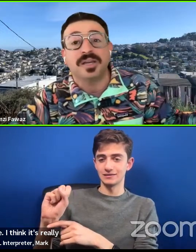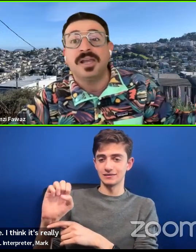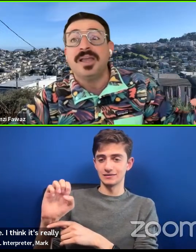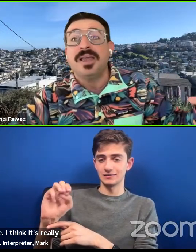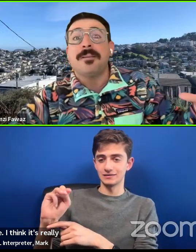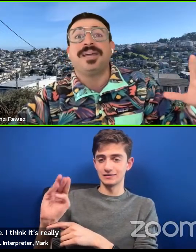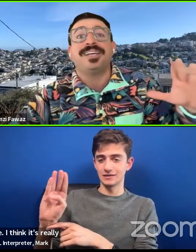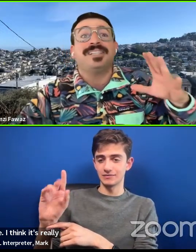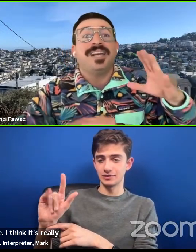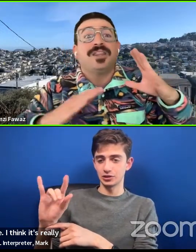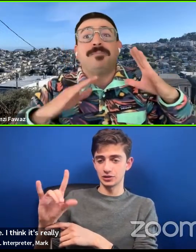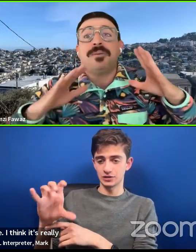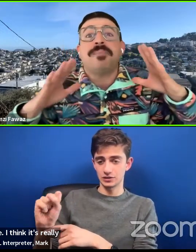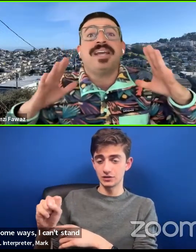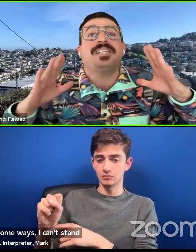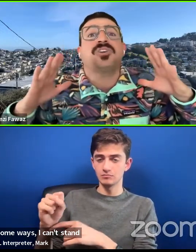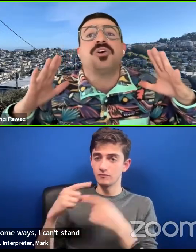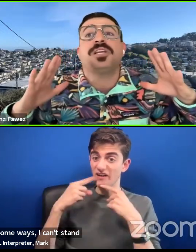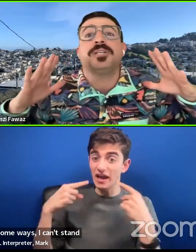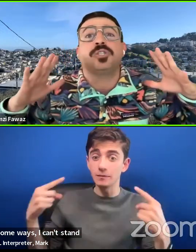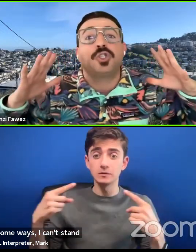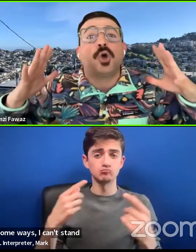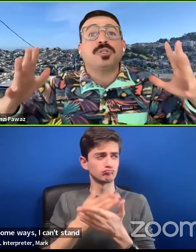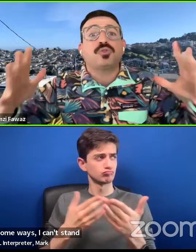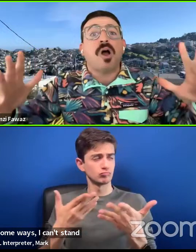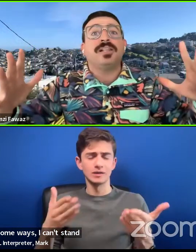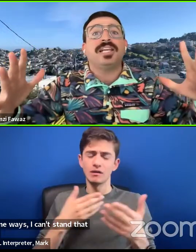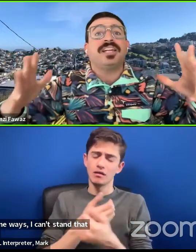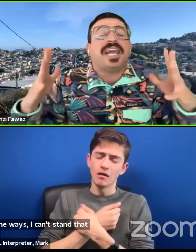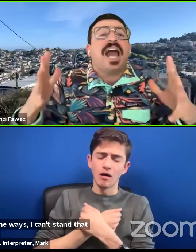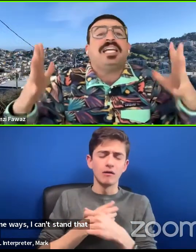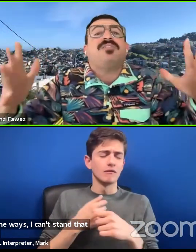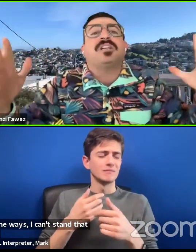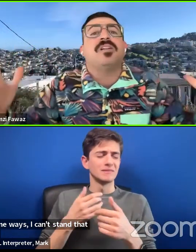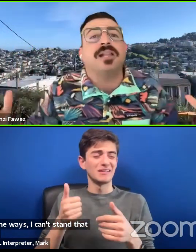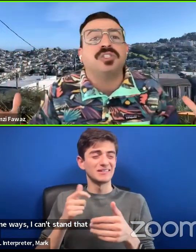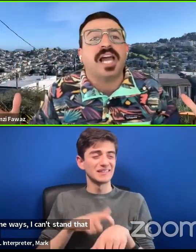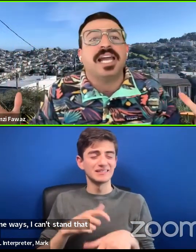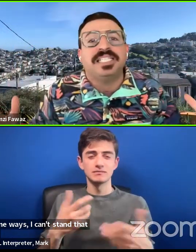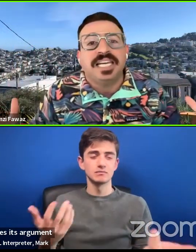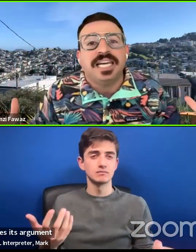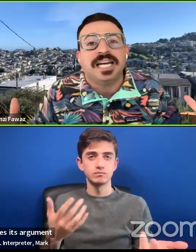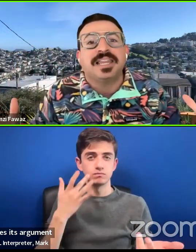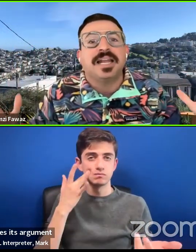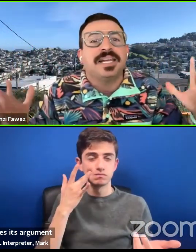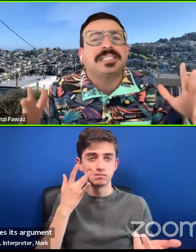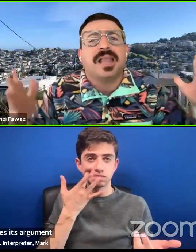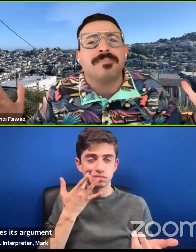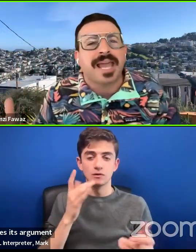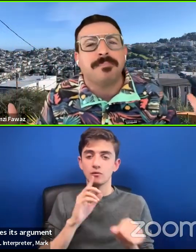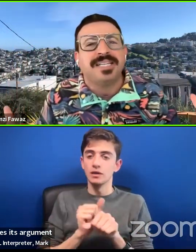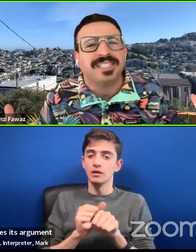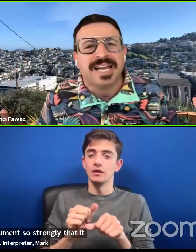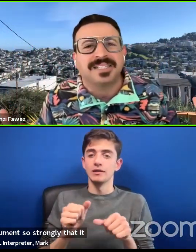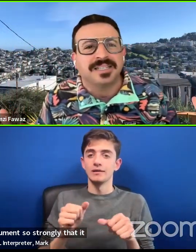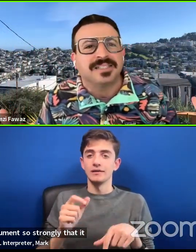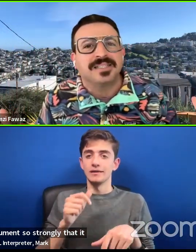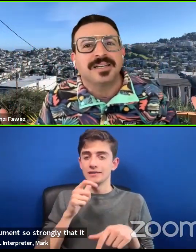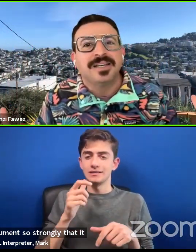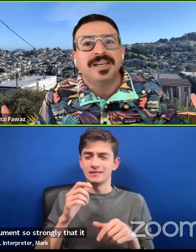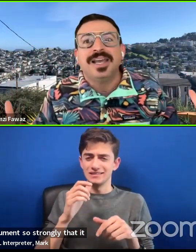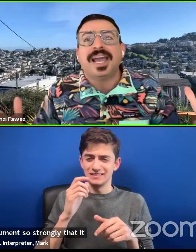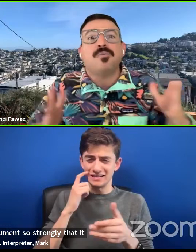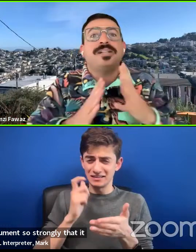stand that book because the book makes its argument so strongly that it can't even acknowledge the idea that Islam can be